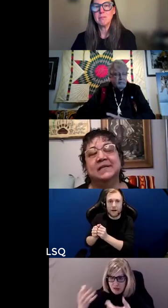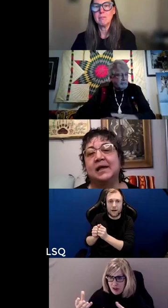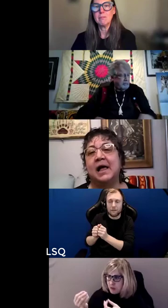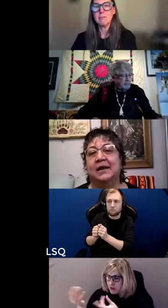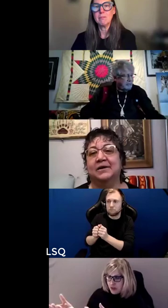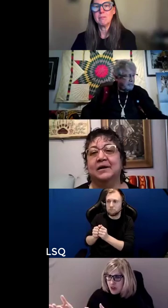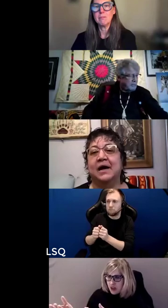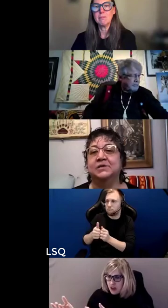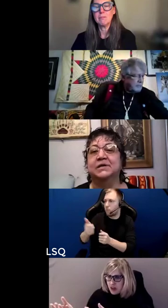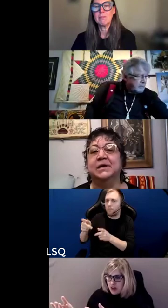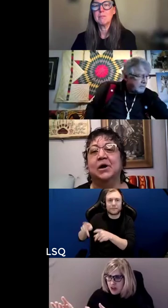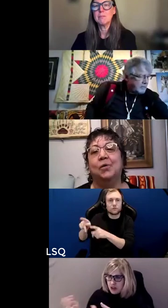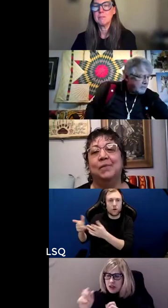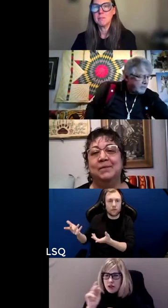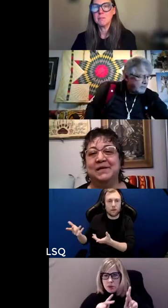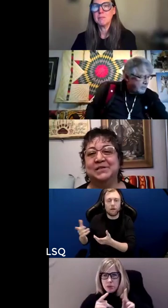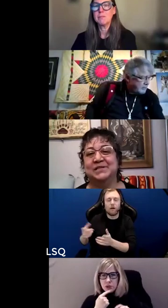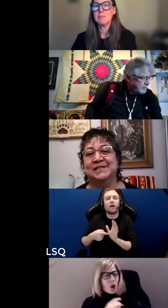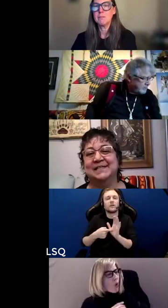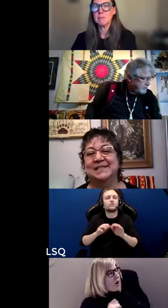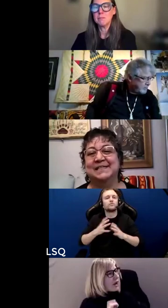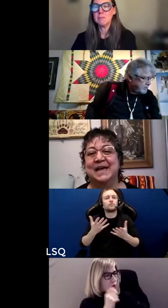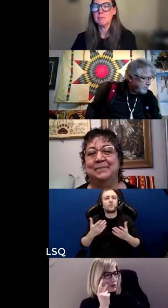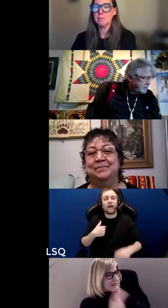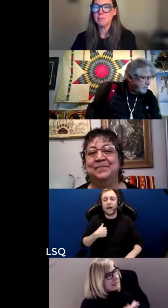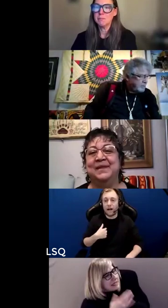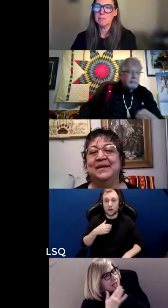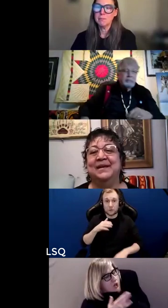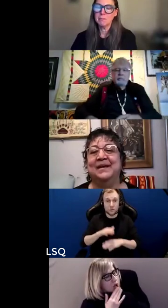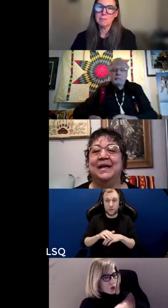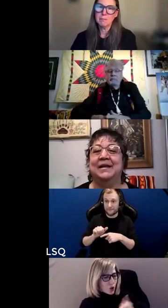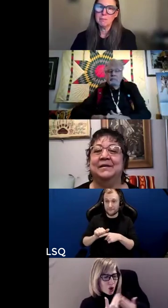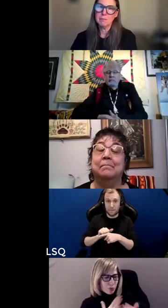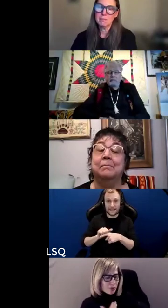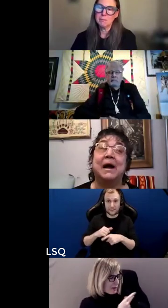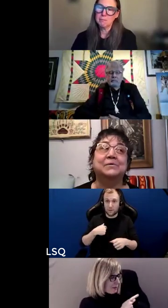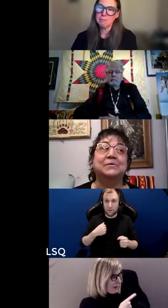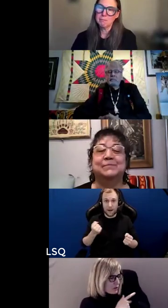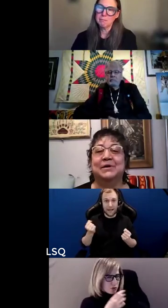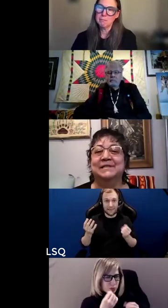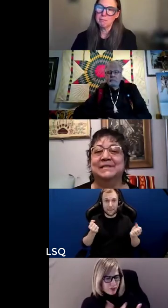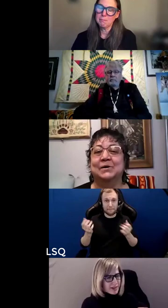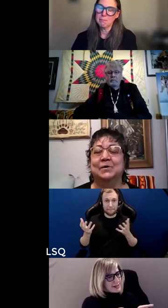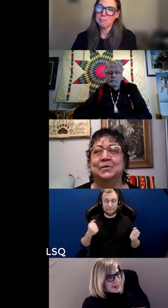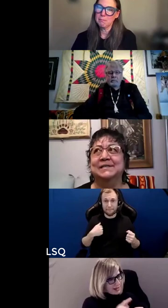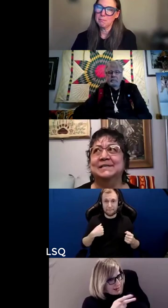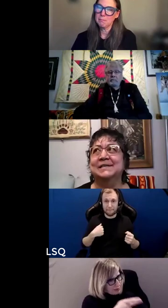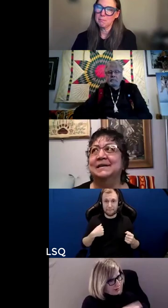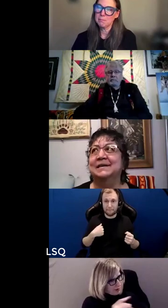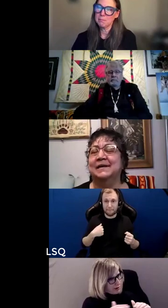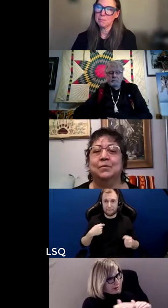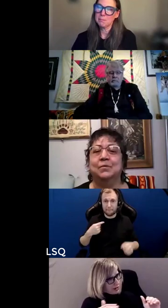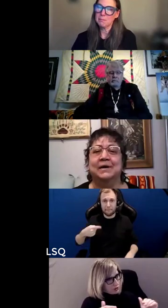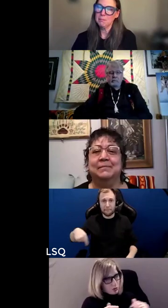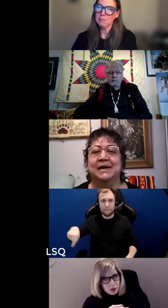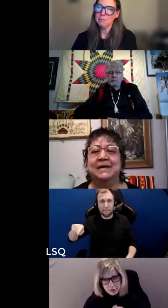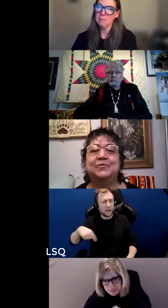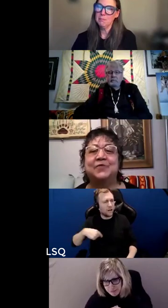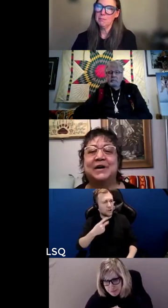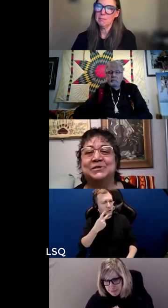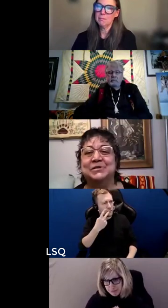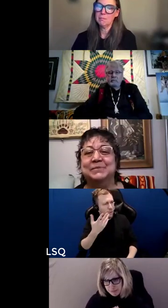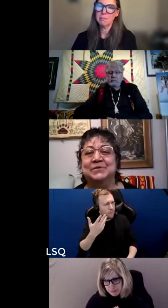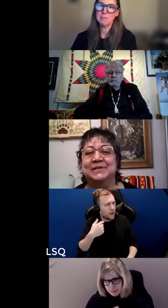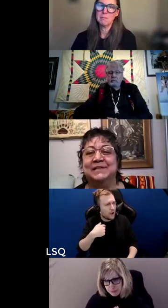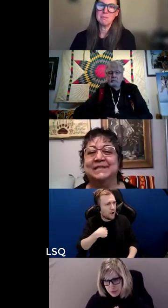don't see color i treat all my patients the same and my response is always that i want my